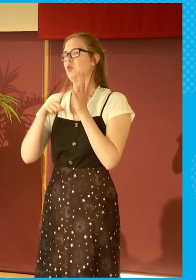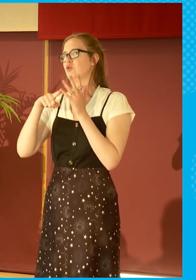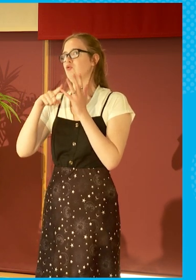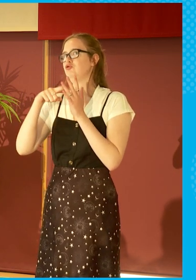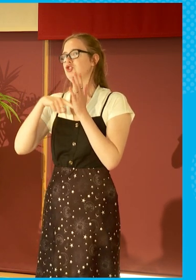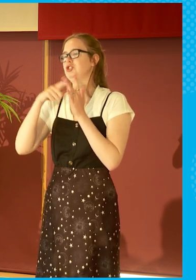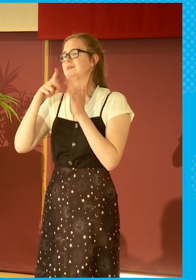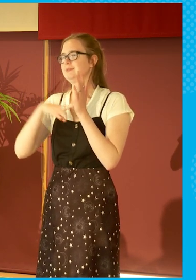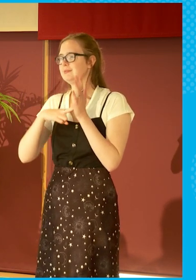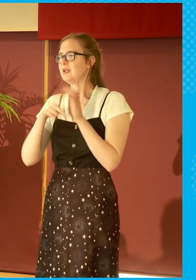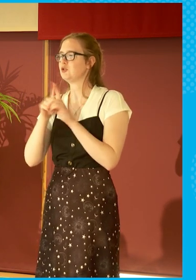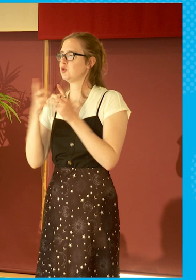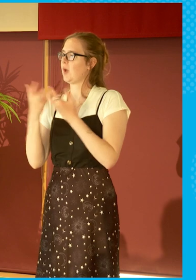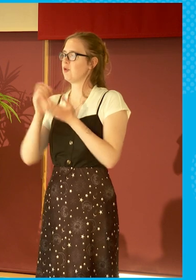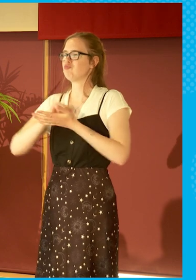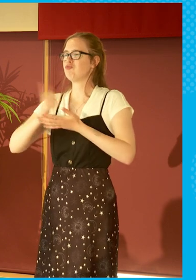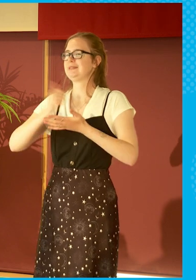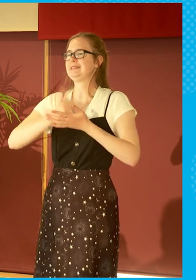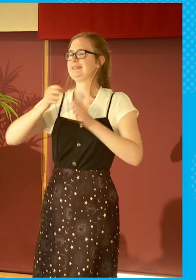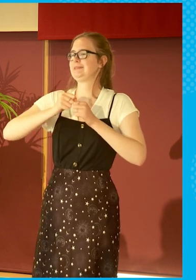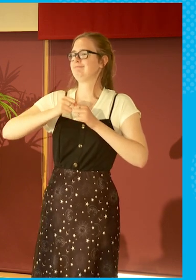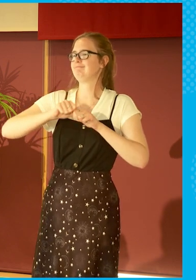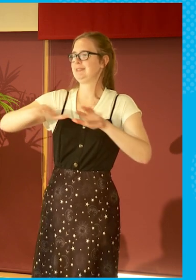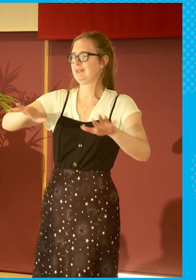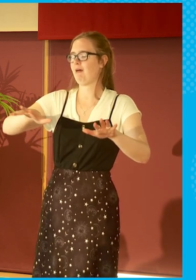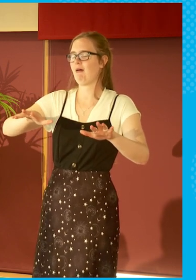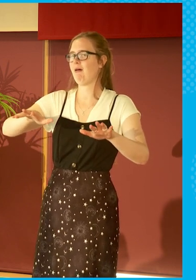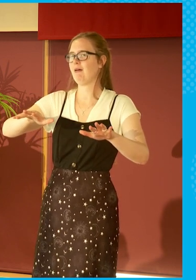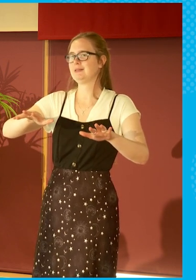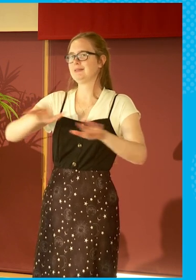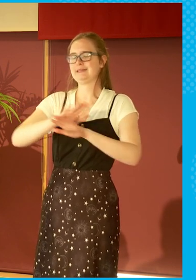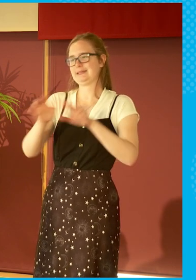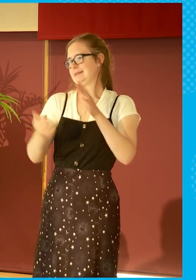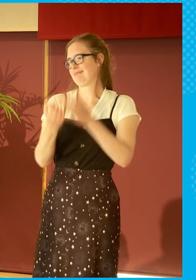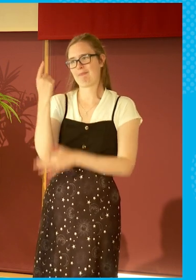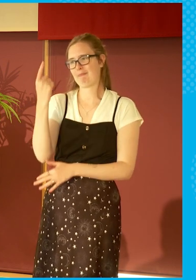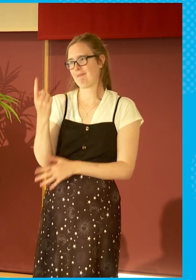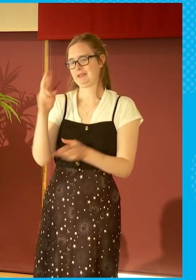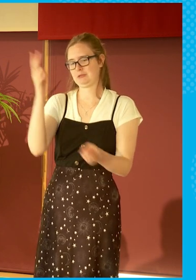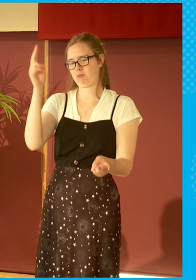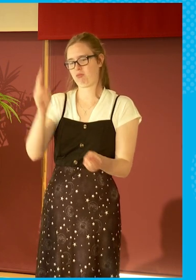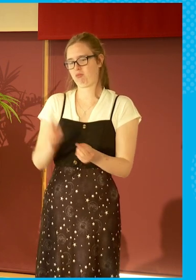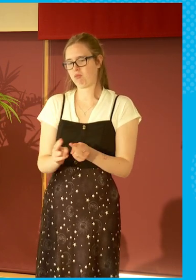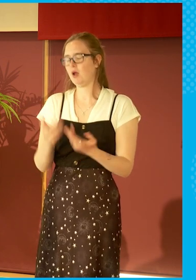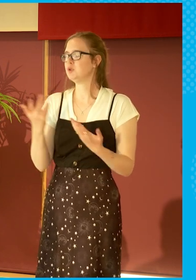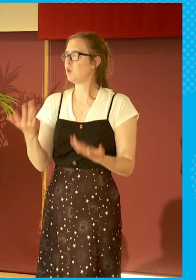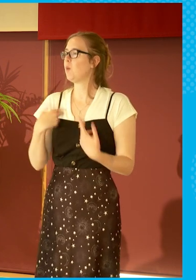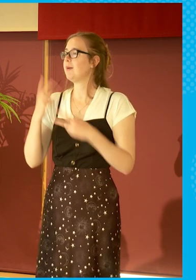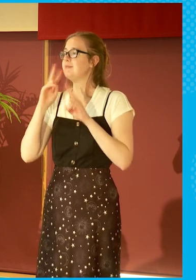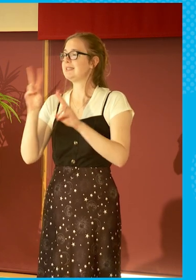the printed media, which simply didn't come about. And what we've seen over time is